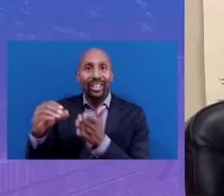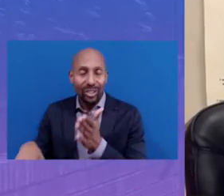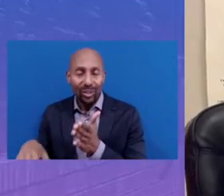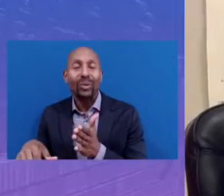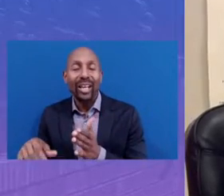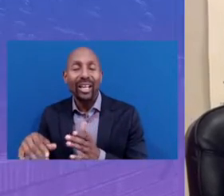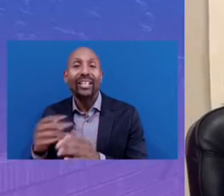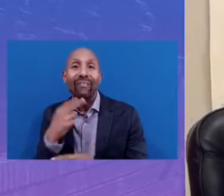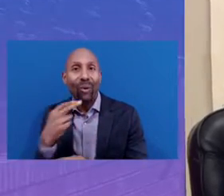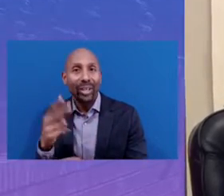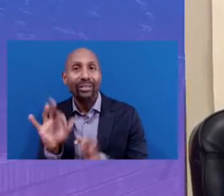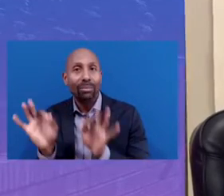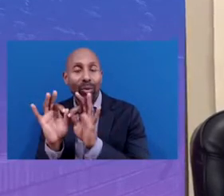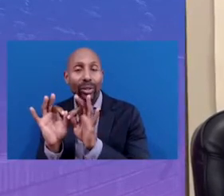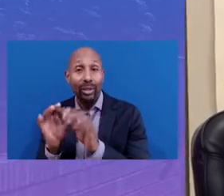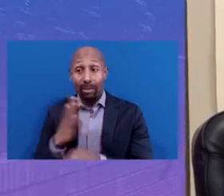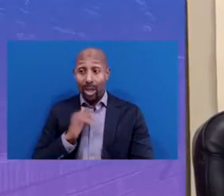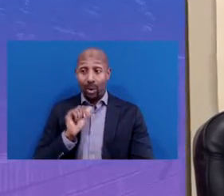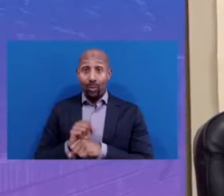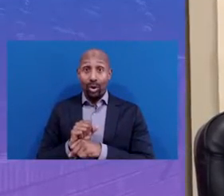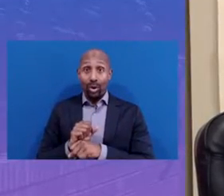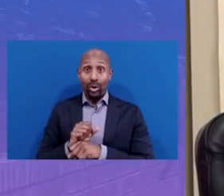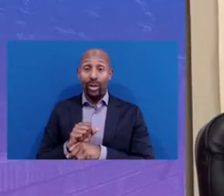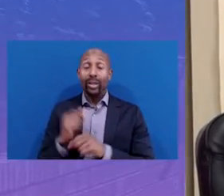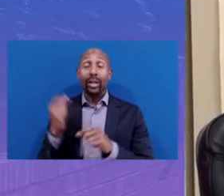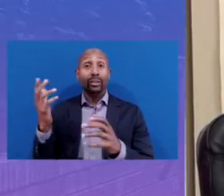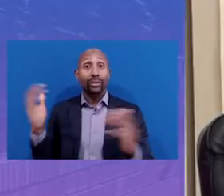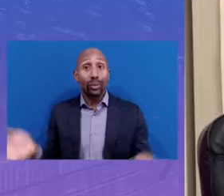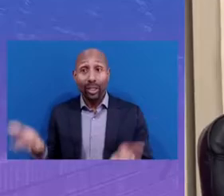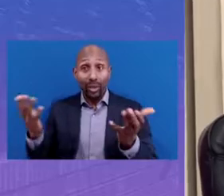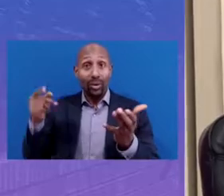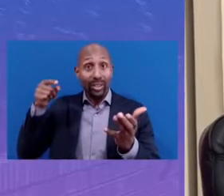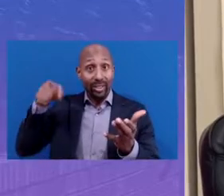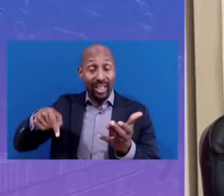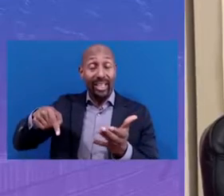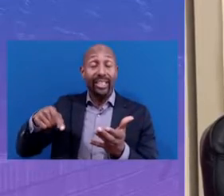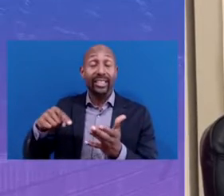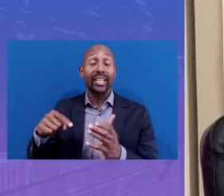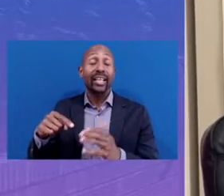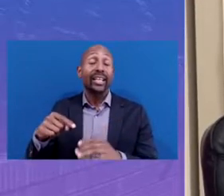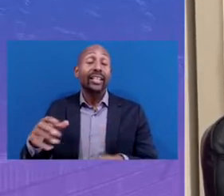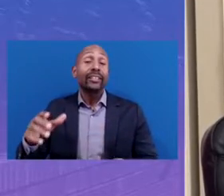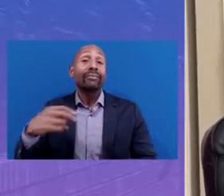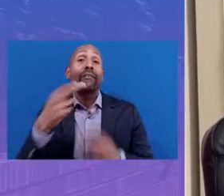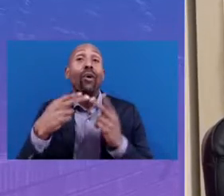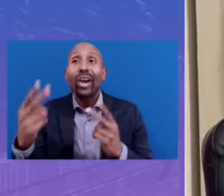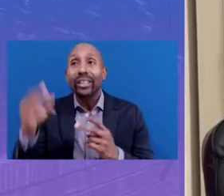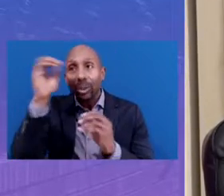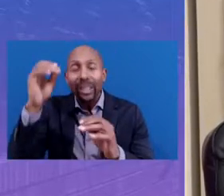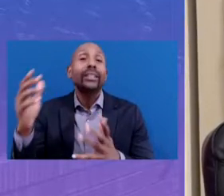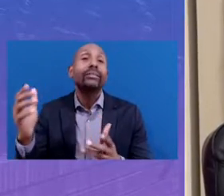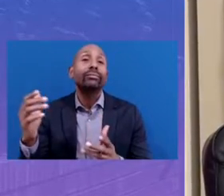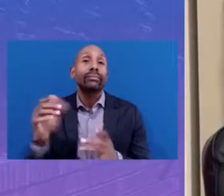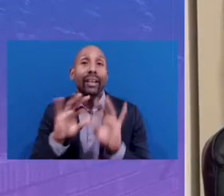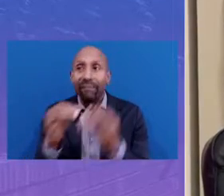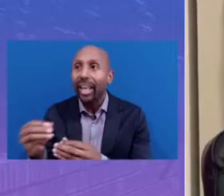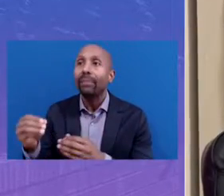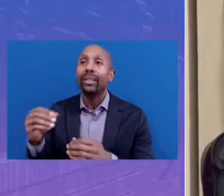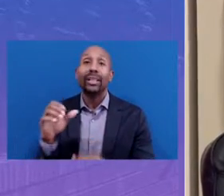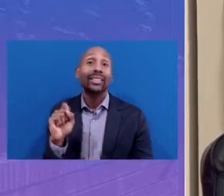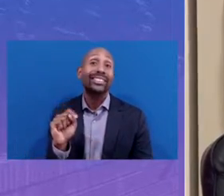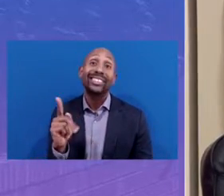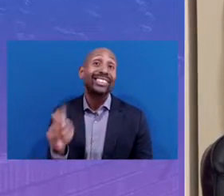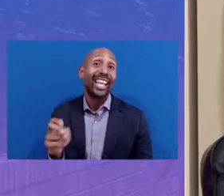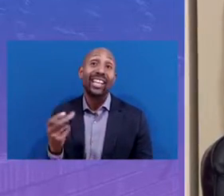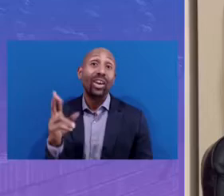elevate what's happening at Margarita Muñiz is to hear our students' voices, our family voices, and all of our stakeholders in knowing that in